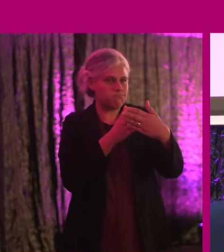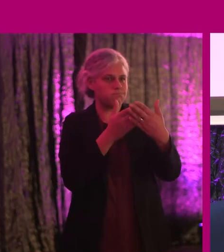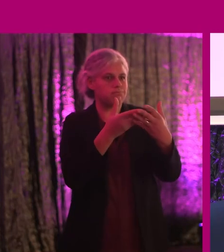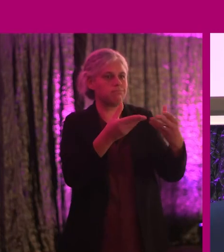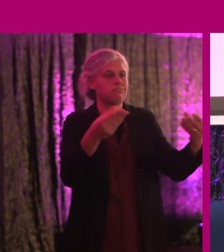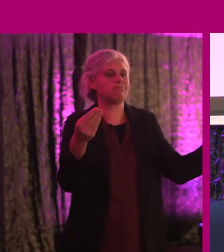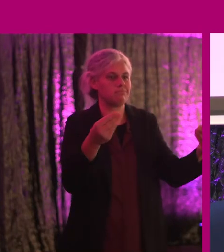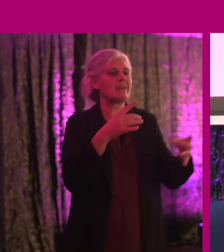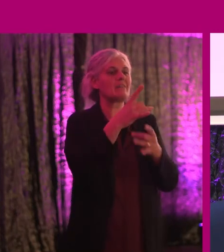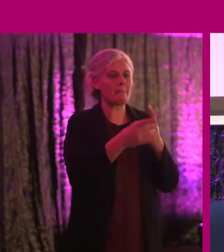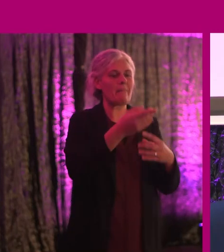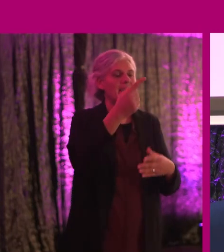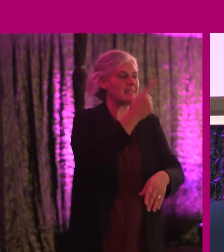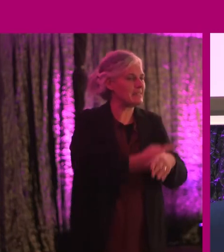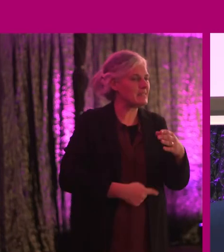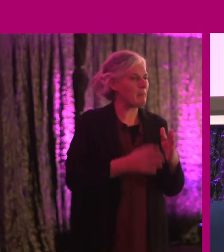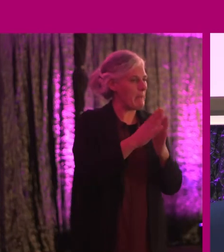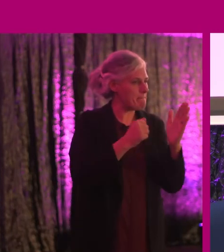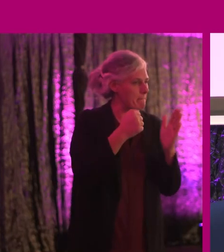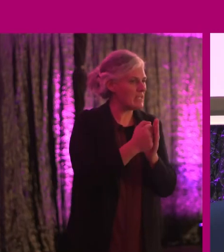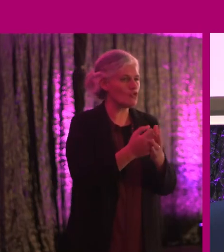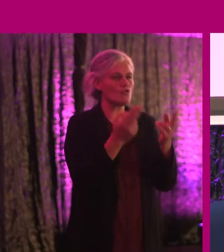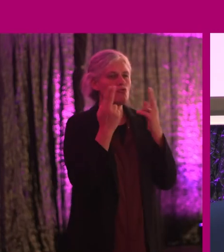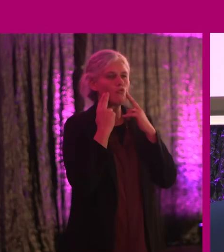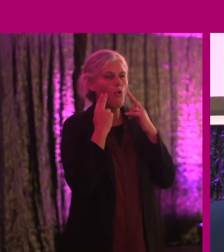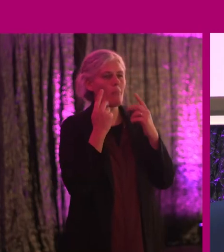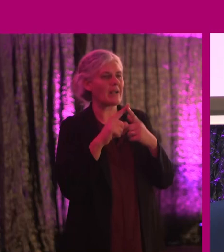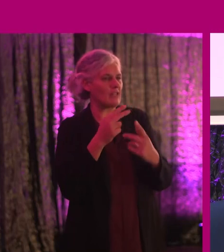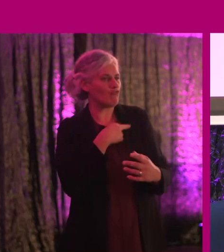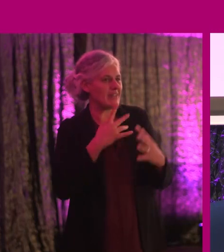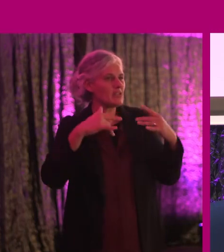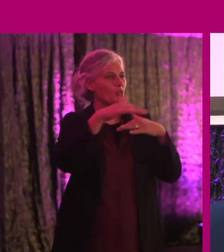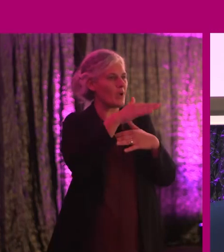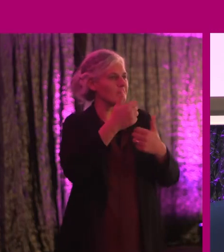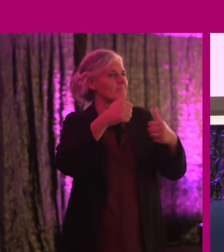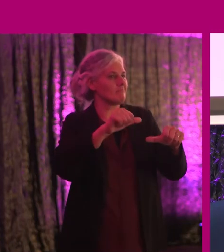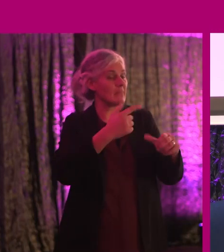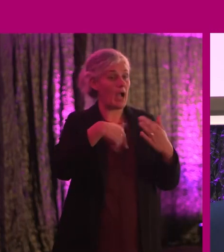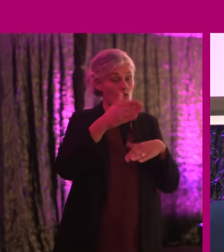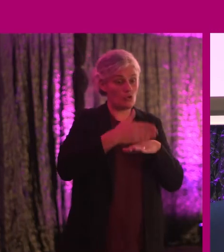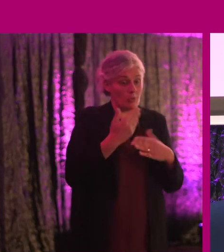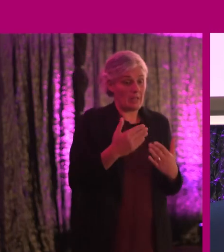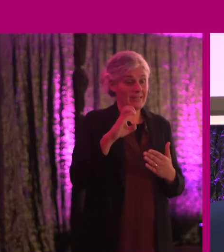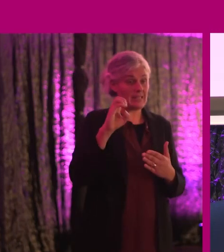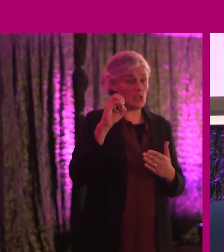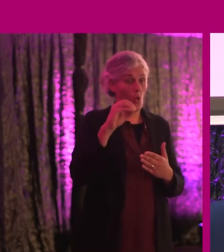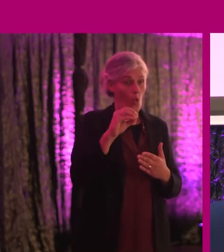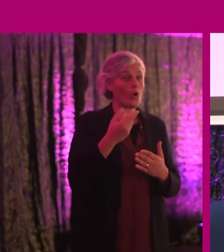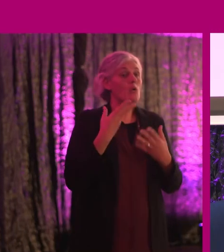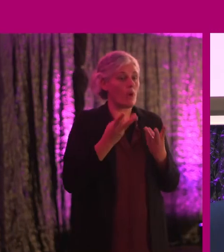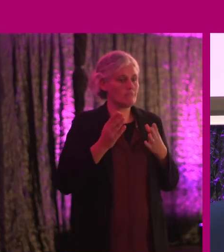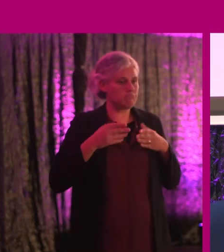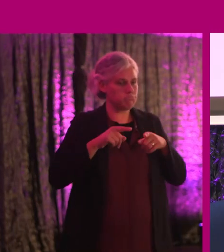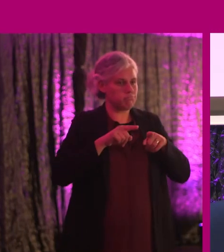to making disability in business a normal aspect of business and reality. So our job now is to get those CEOs all going in one direction.